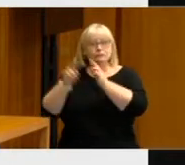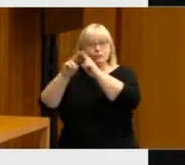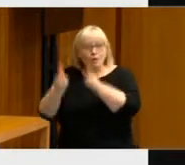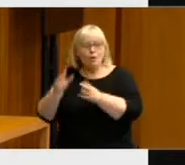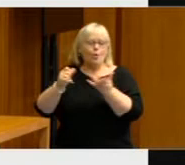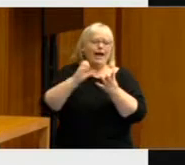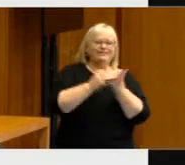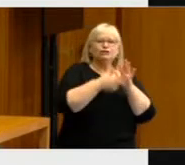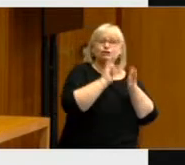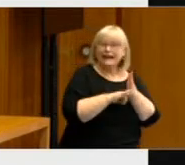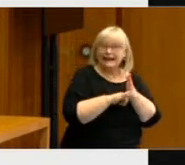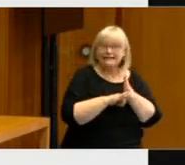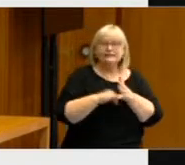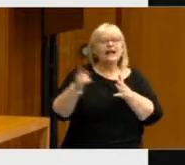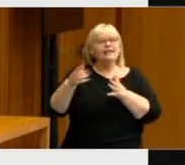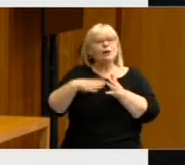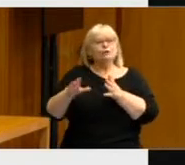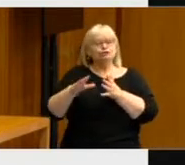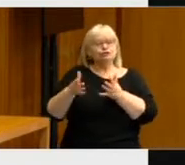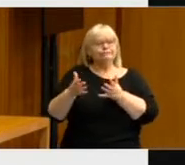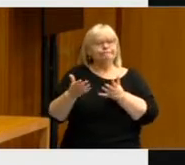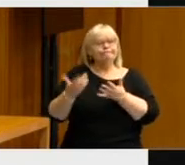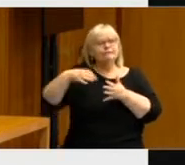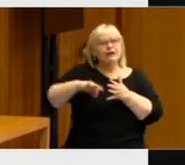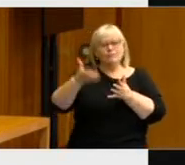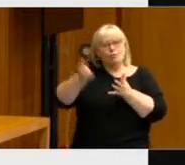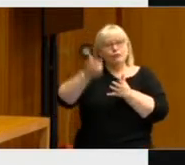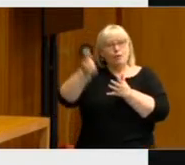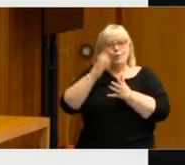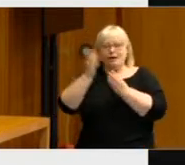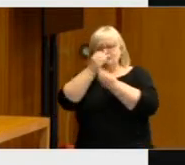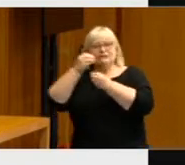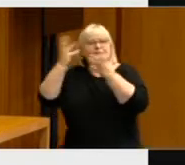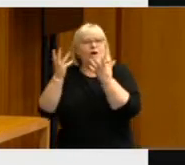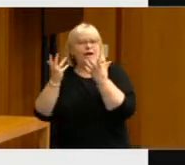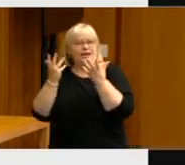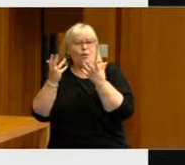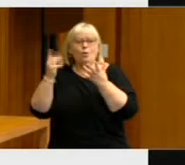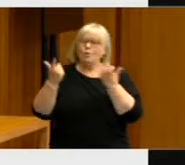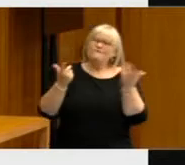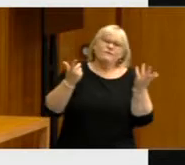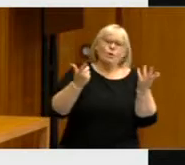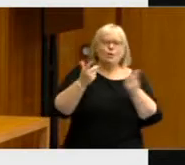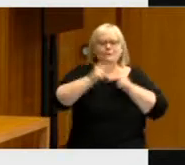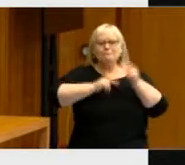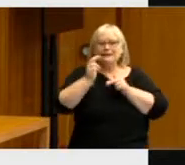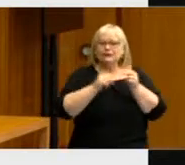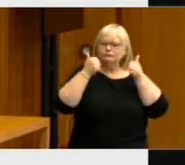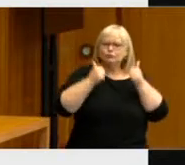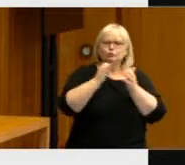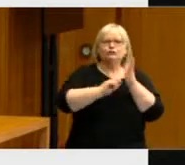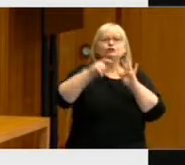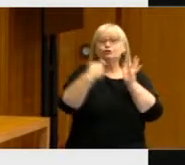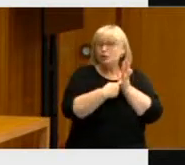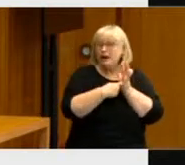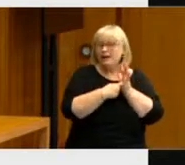portfolios in order to provide an income in retirement or for purposes of building up superannuation.